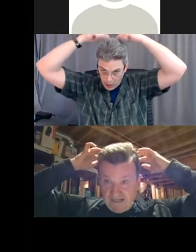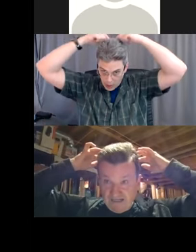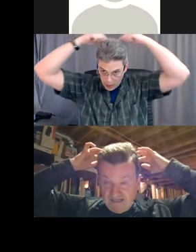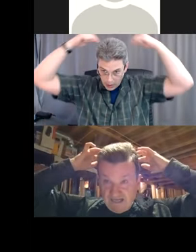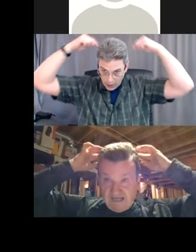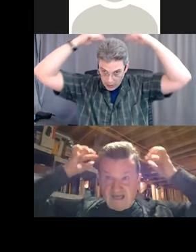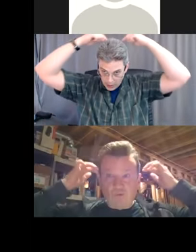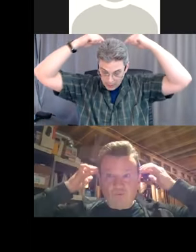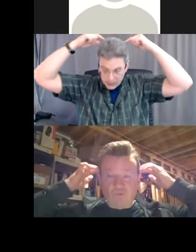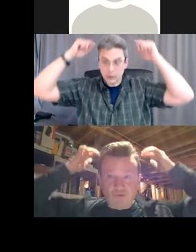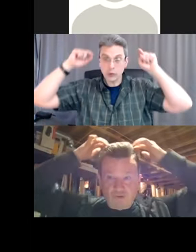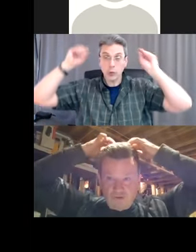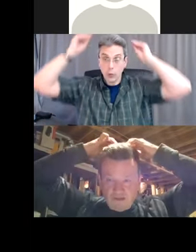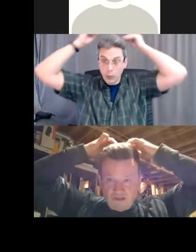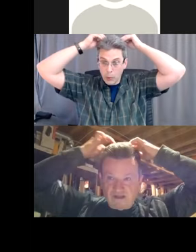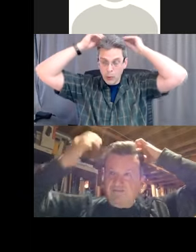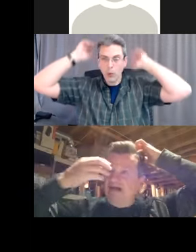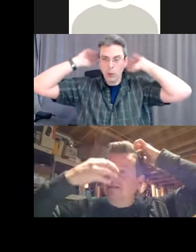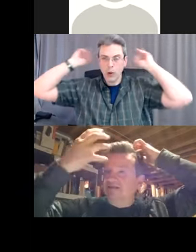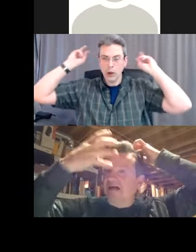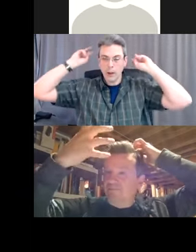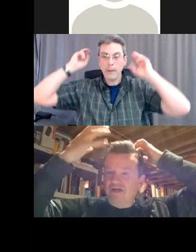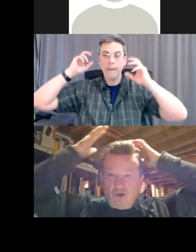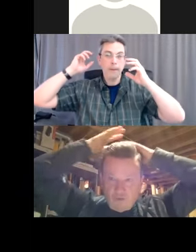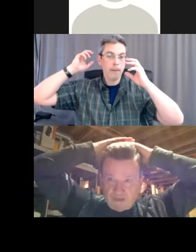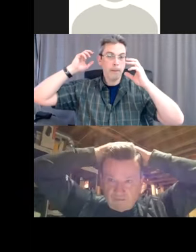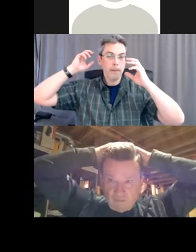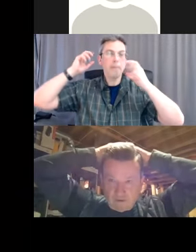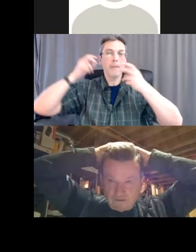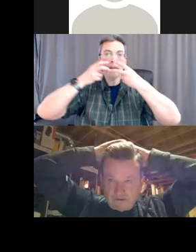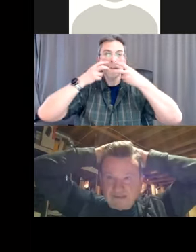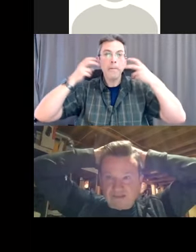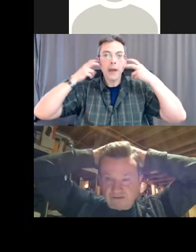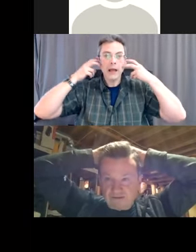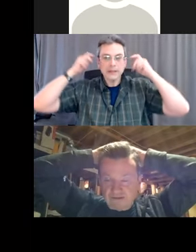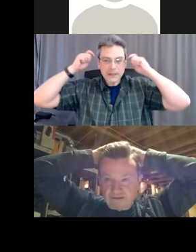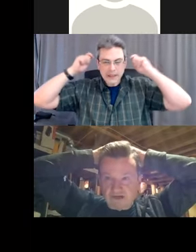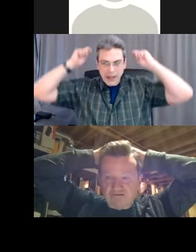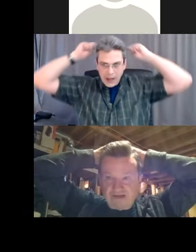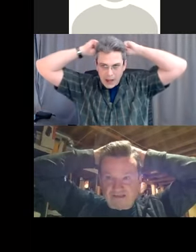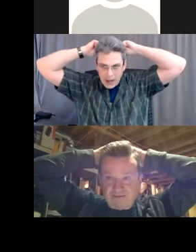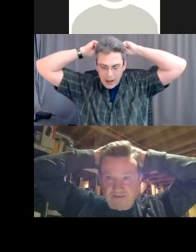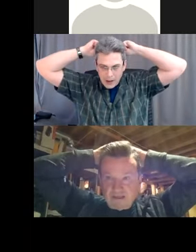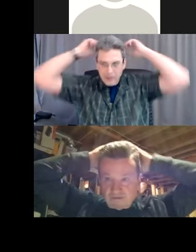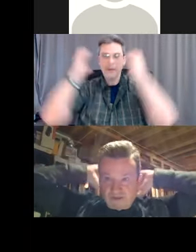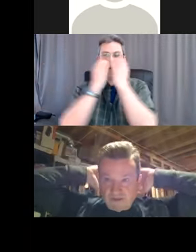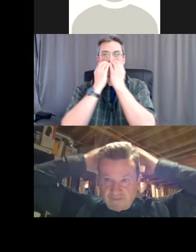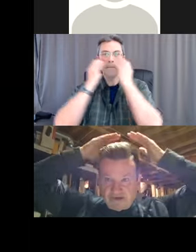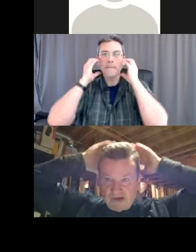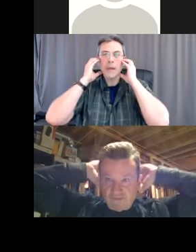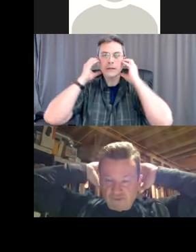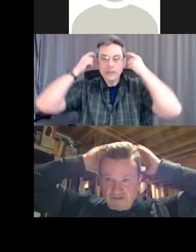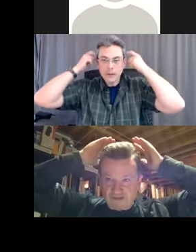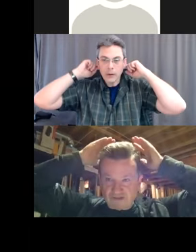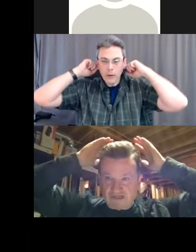your head. It will pull the mask upward and hold it more centered on your face. So it's all